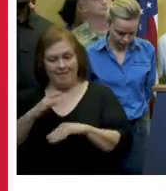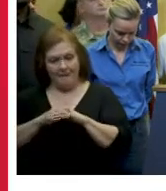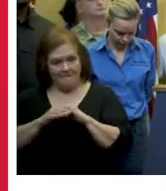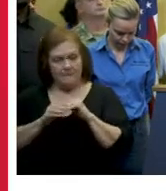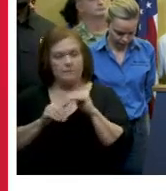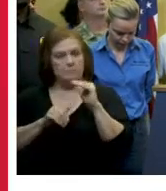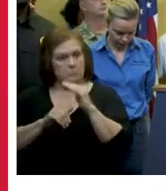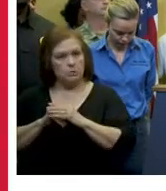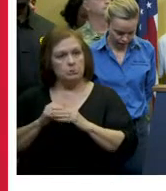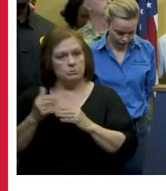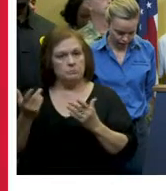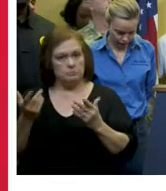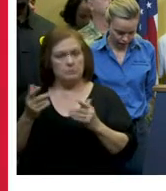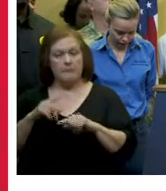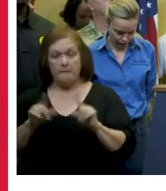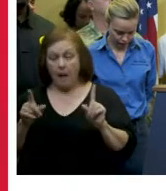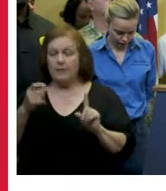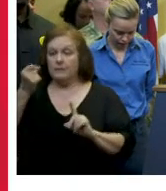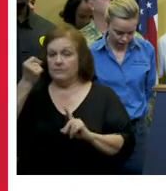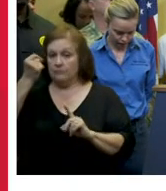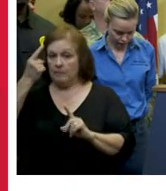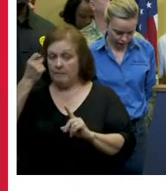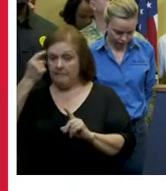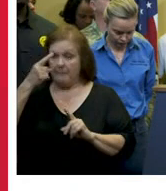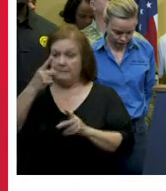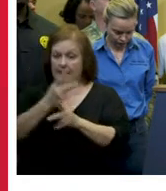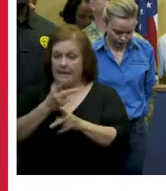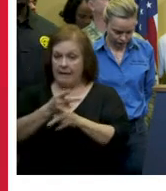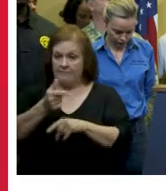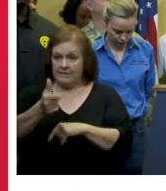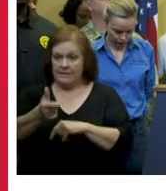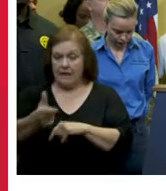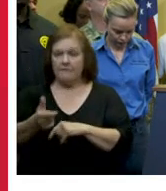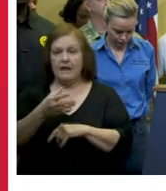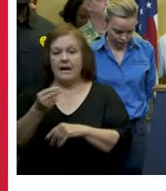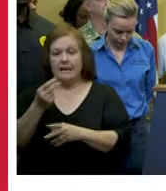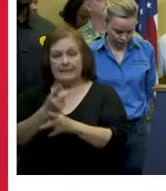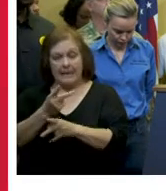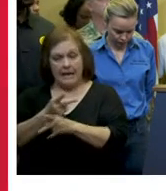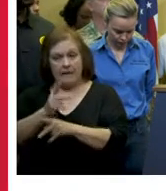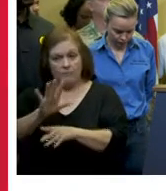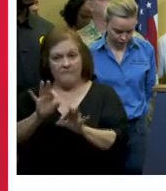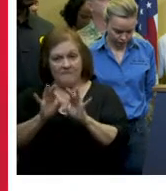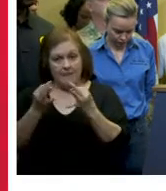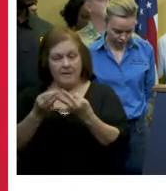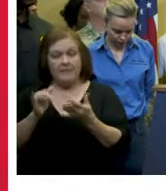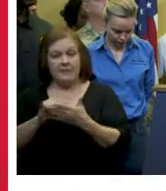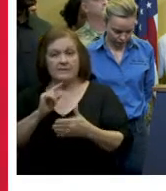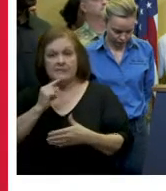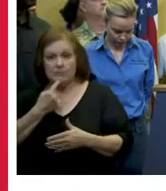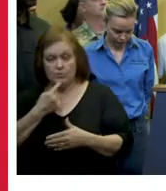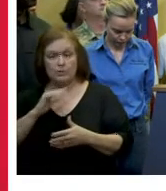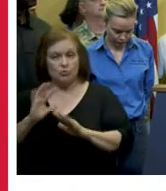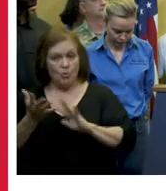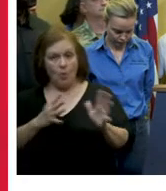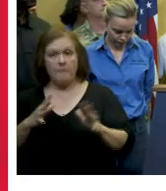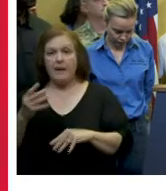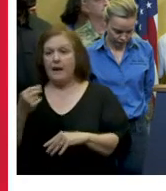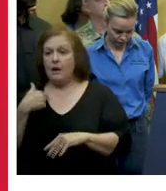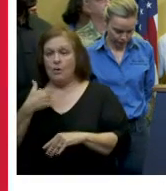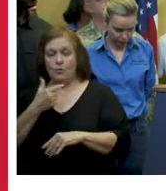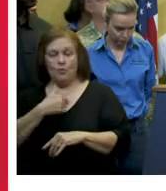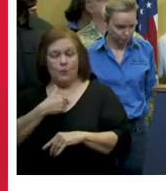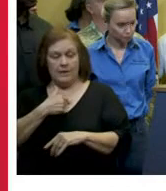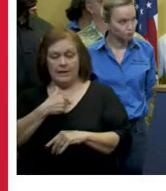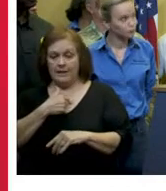confident but you also need to remember to take care of yourself and take care of your family this is a serious storm and we cannot